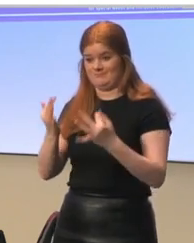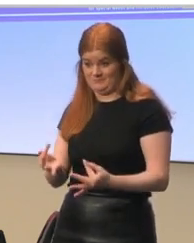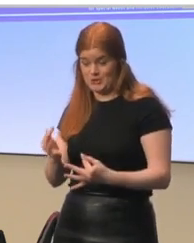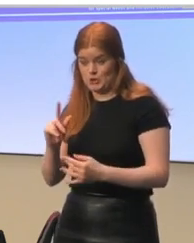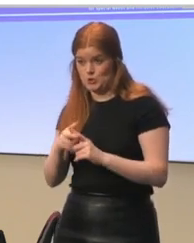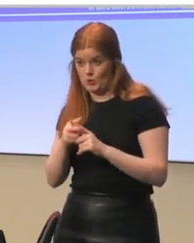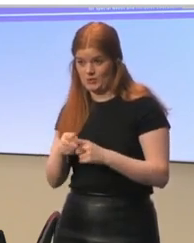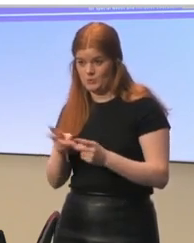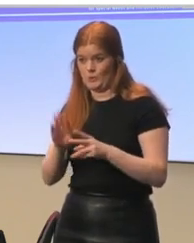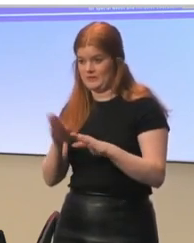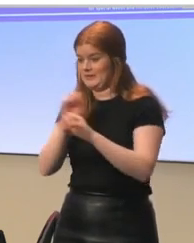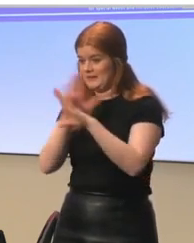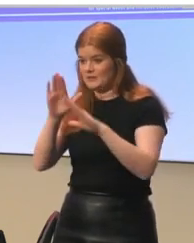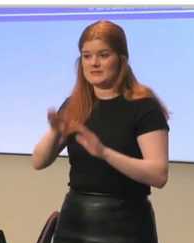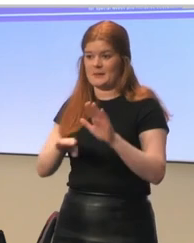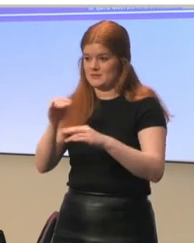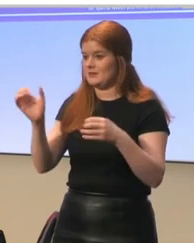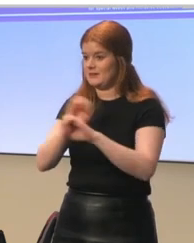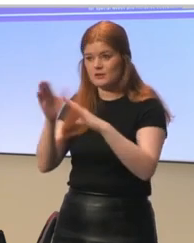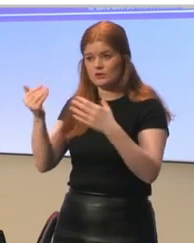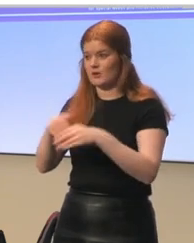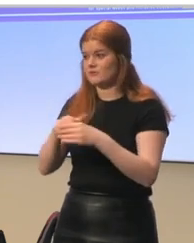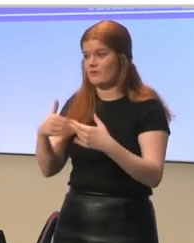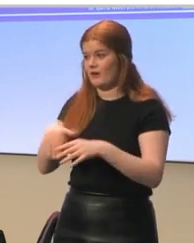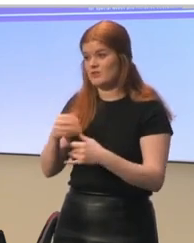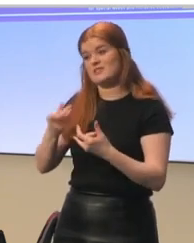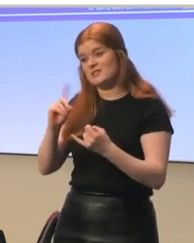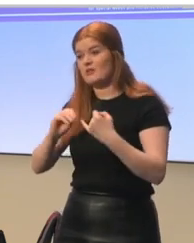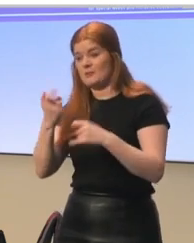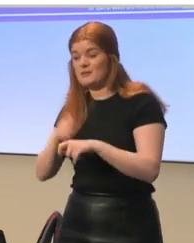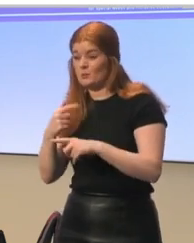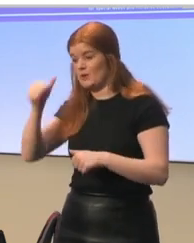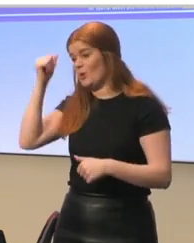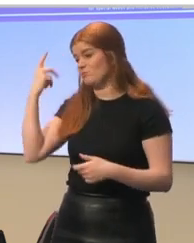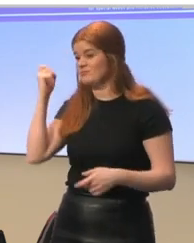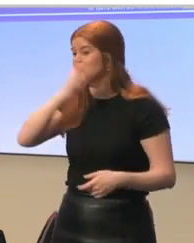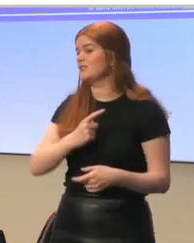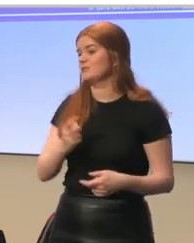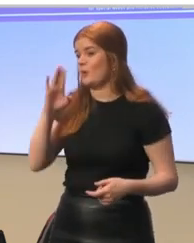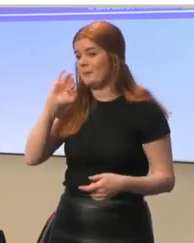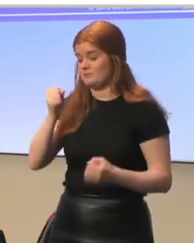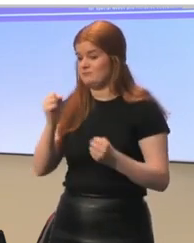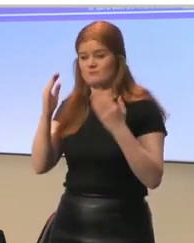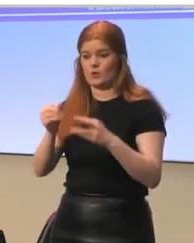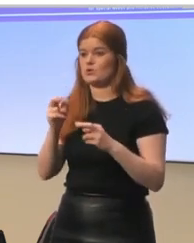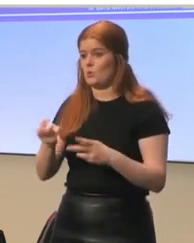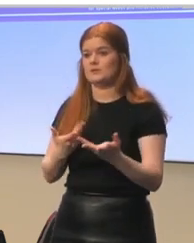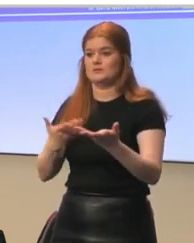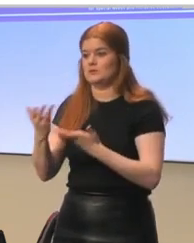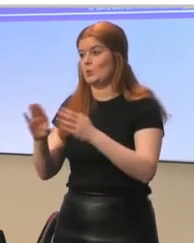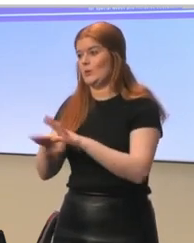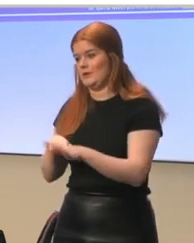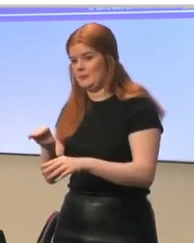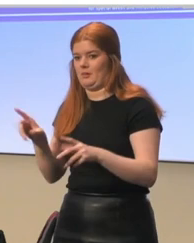with concrete steps, with concrete content. So they tried their best, but we know it was very hard, because the focus was on discussing this with